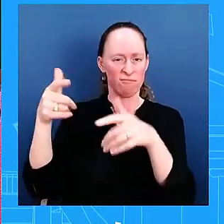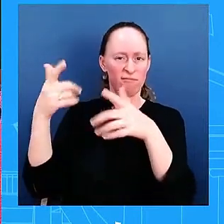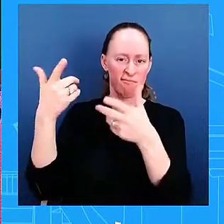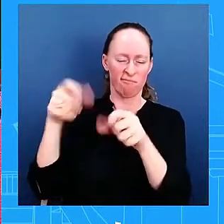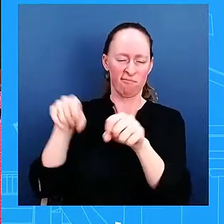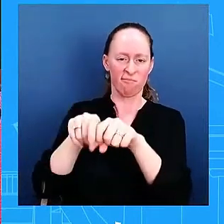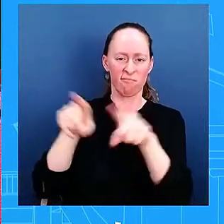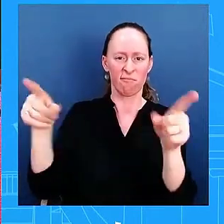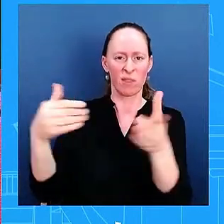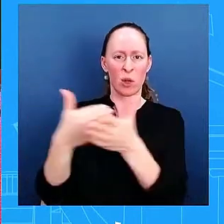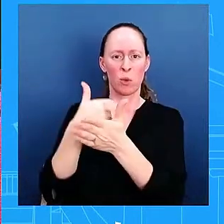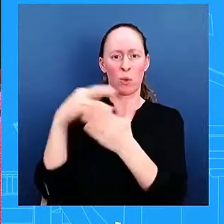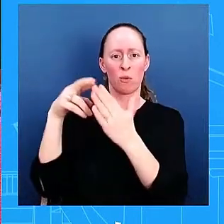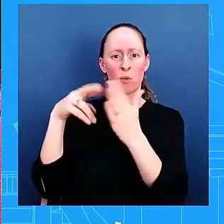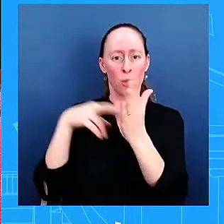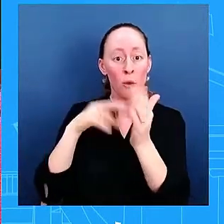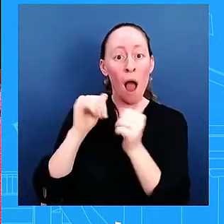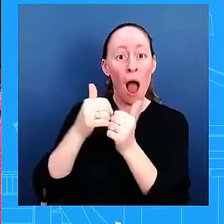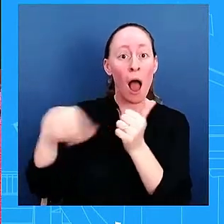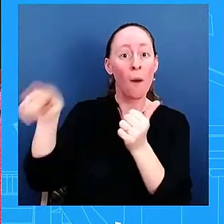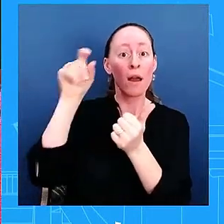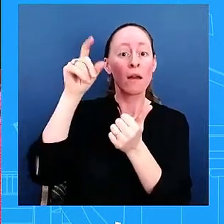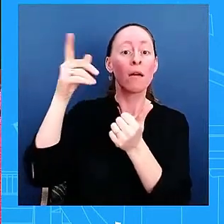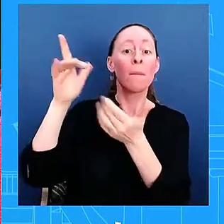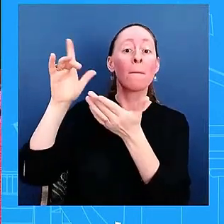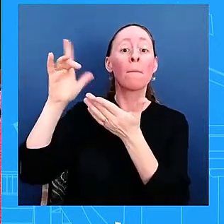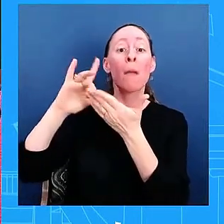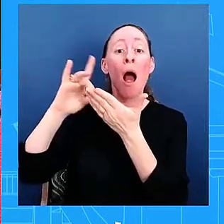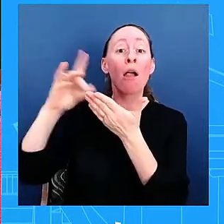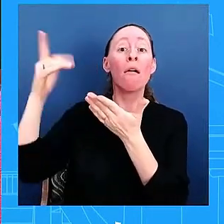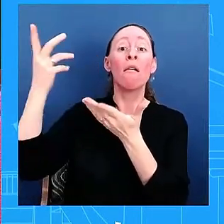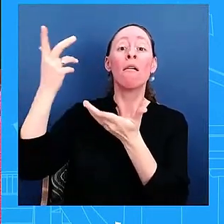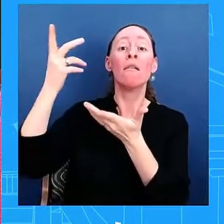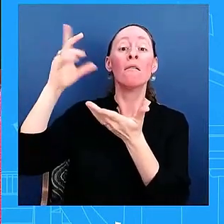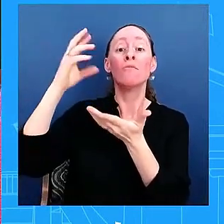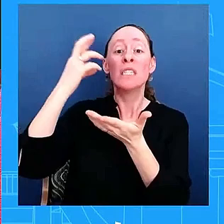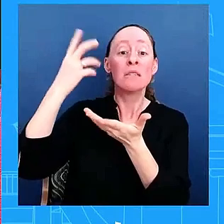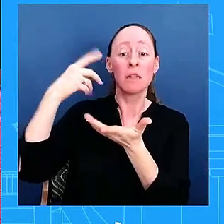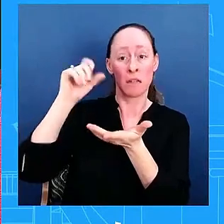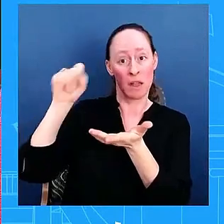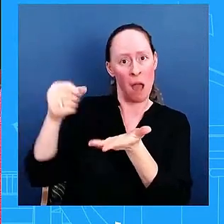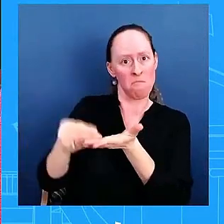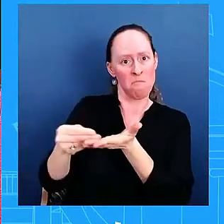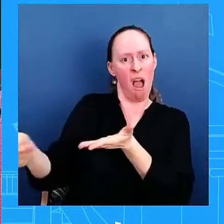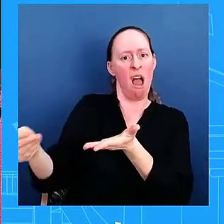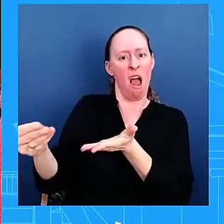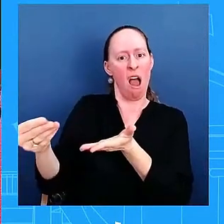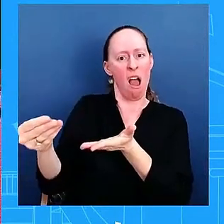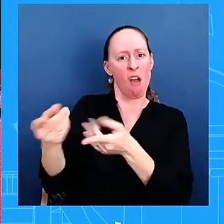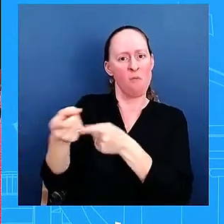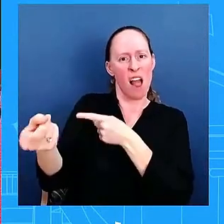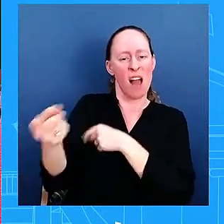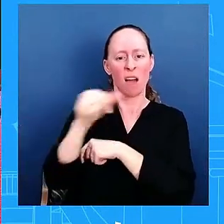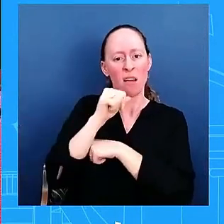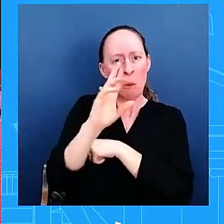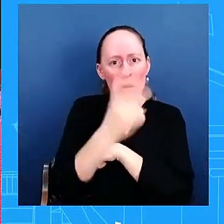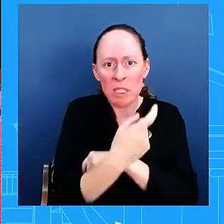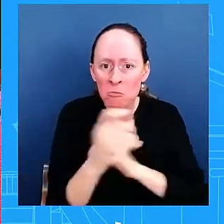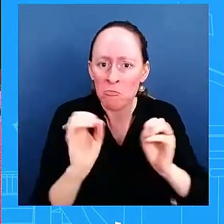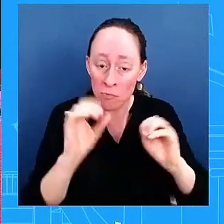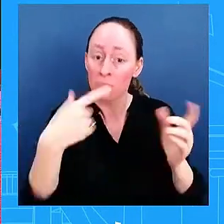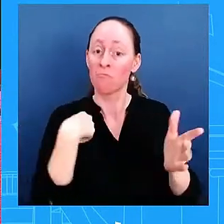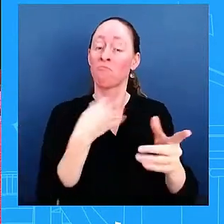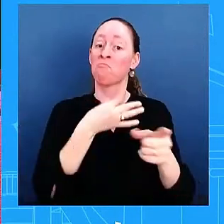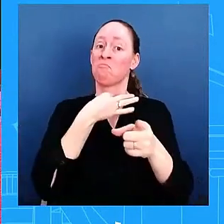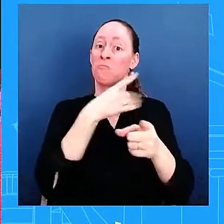federal regulations that are implemented in the final stages of a presidential term and i'm wondering if the white house believes